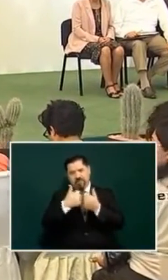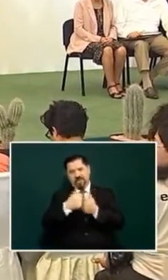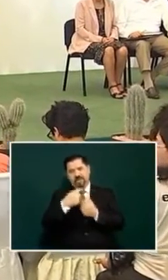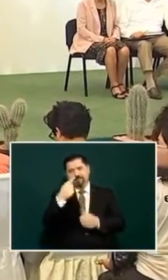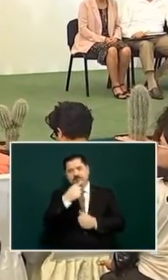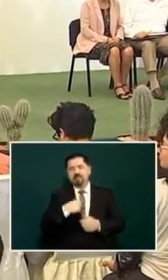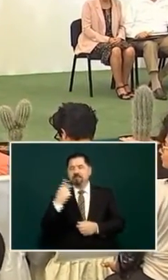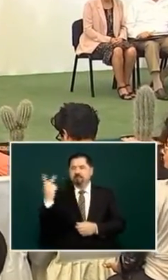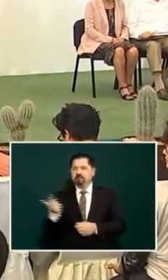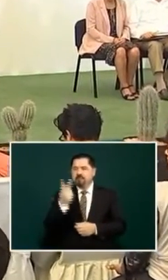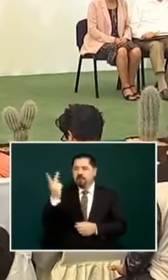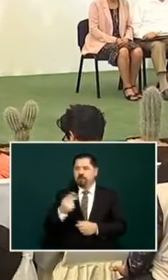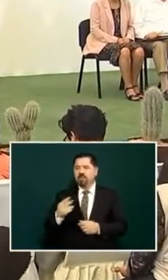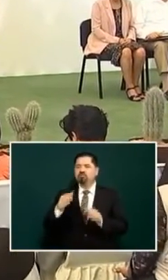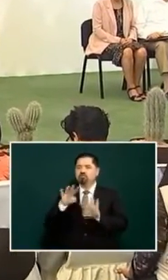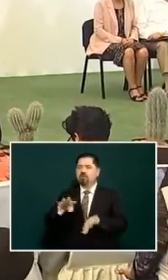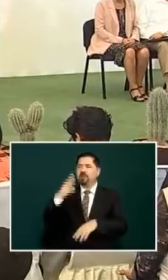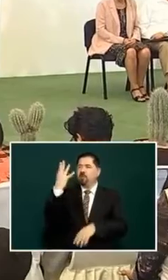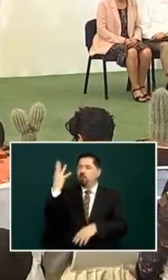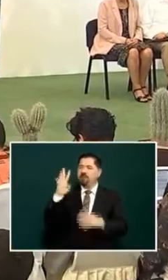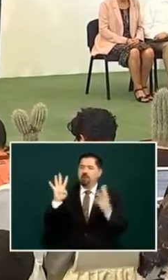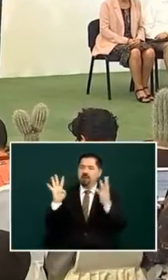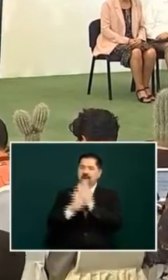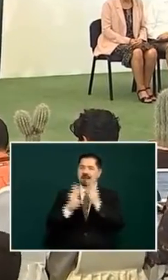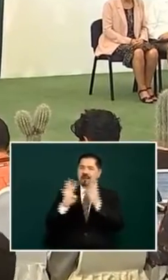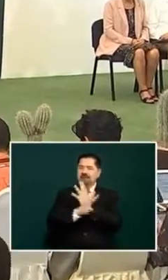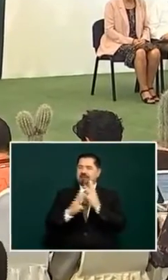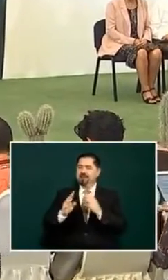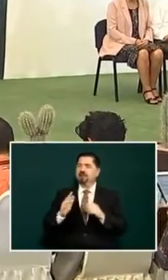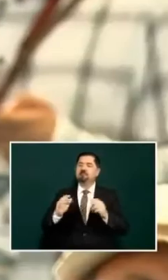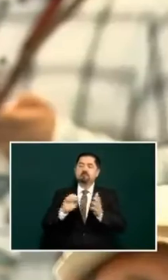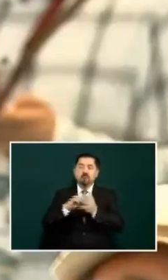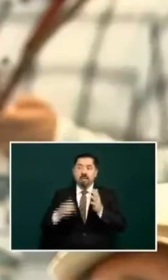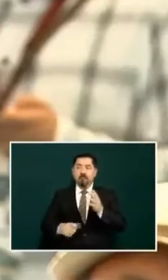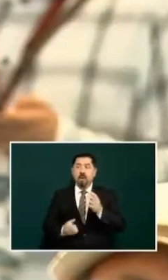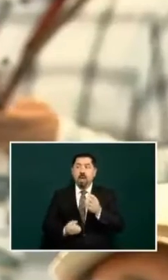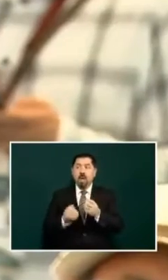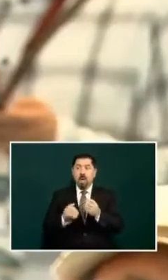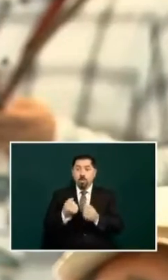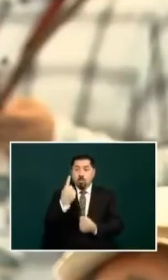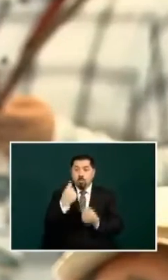i've got a question regarding to the four lanes here